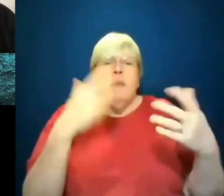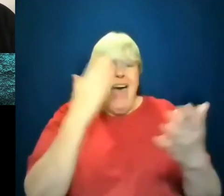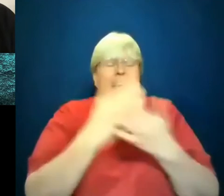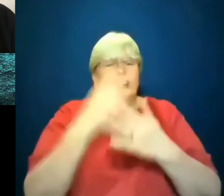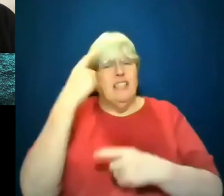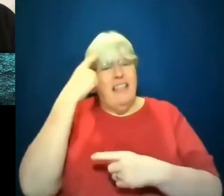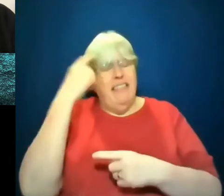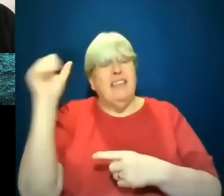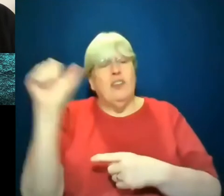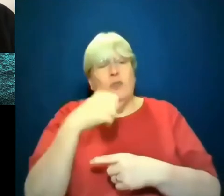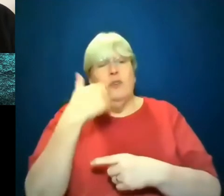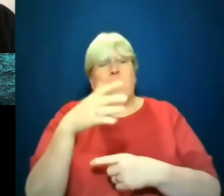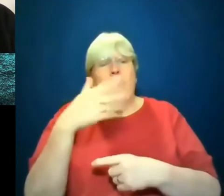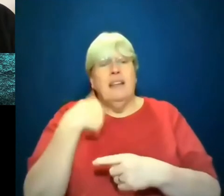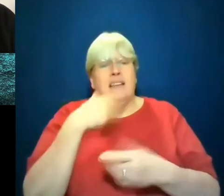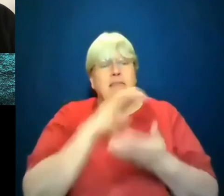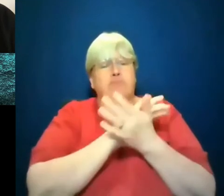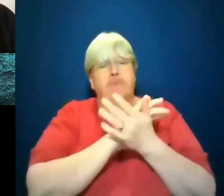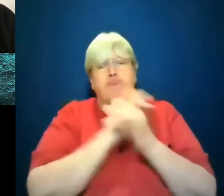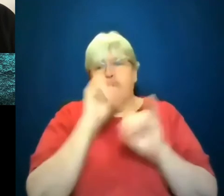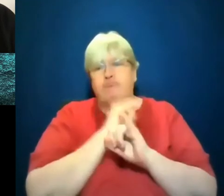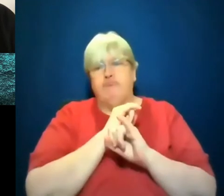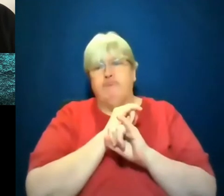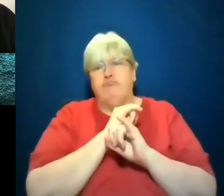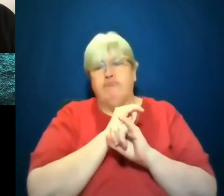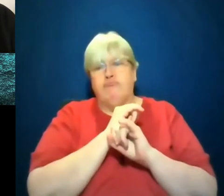could have been an absolute massacre. Yeah.